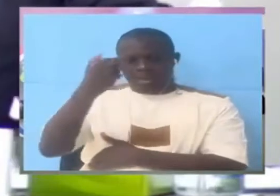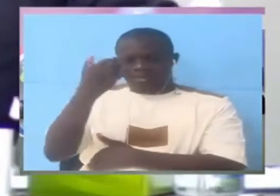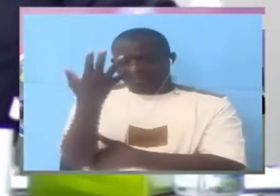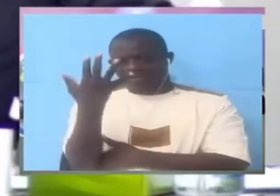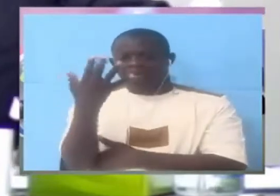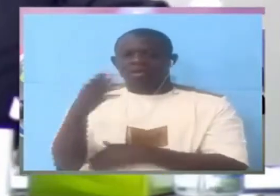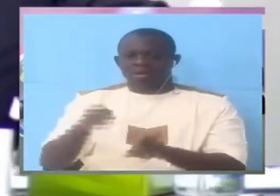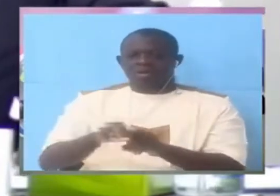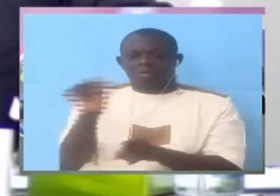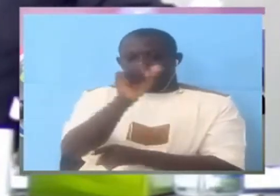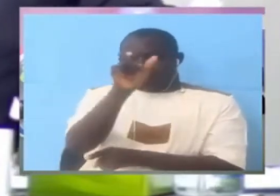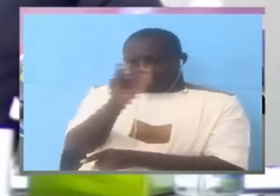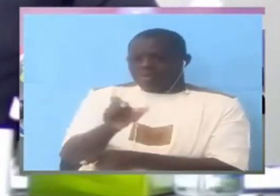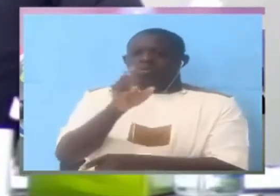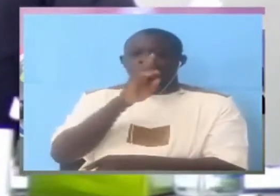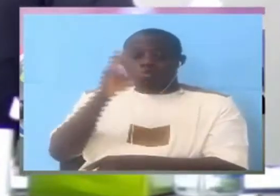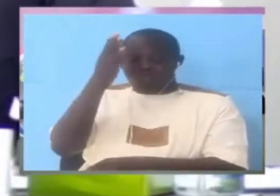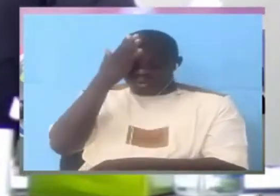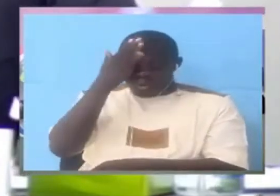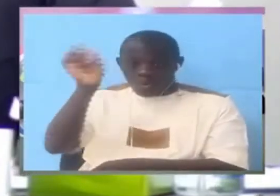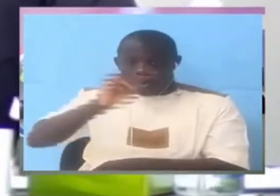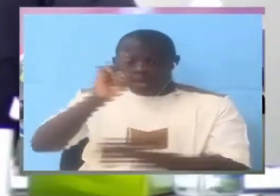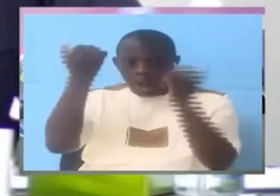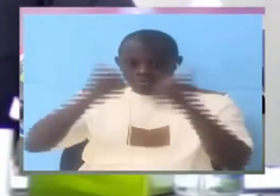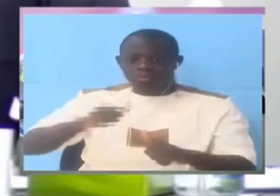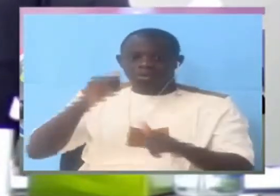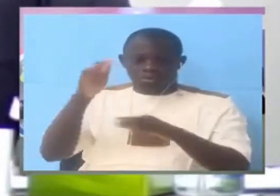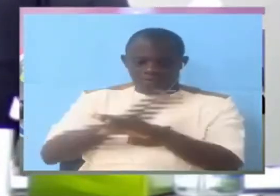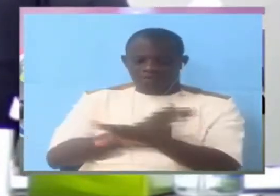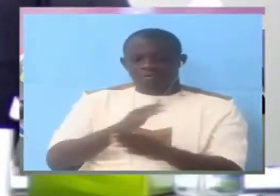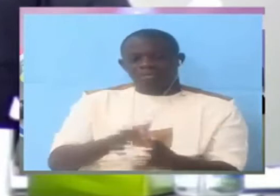well somebody who knew what was going on more more than unlike